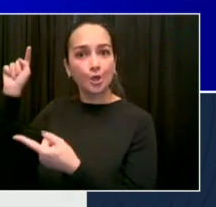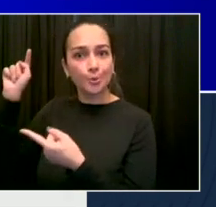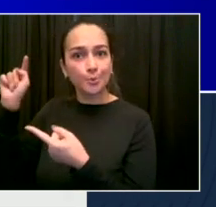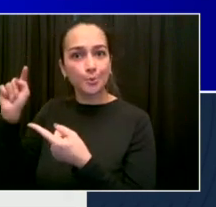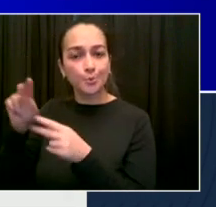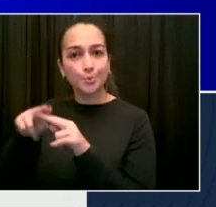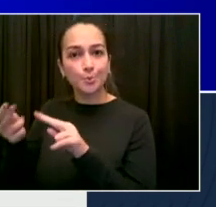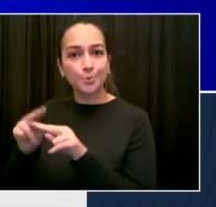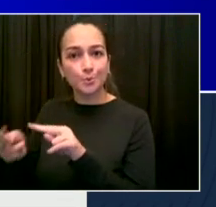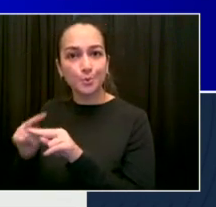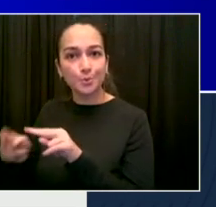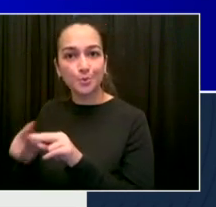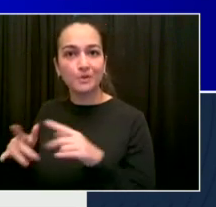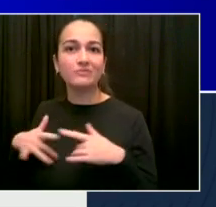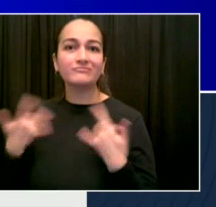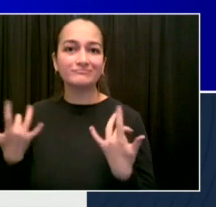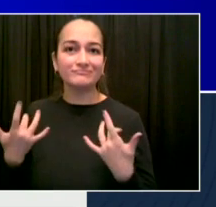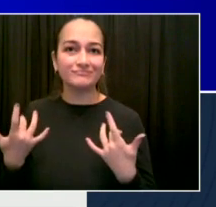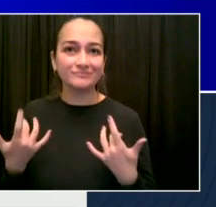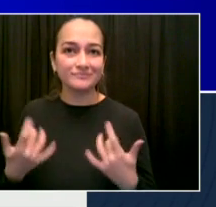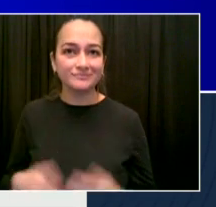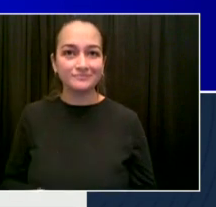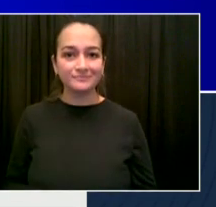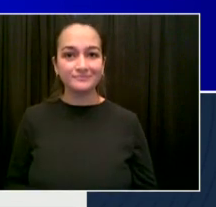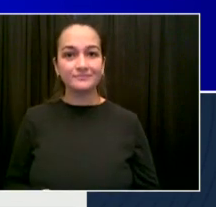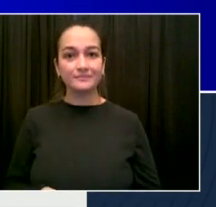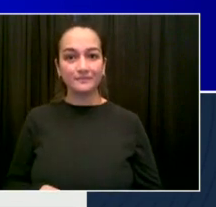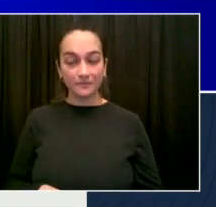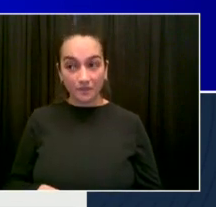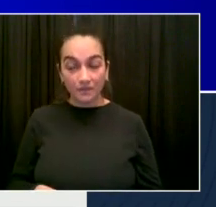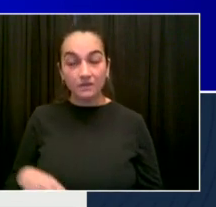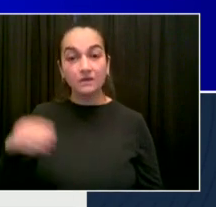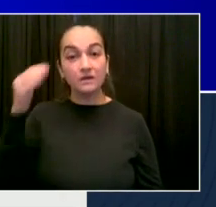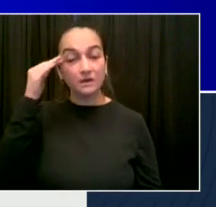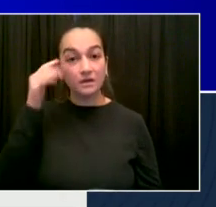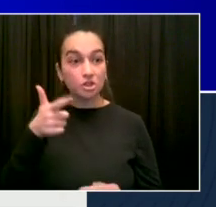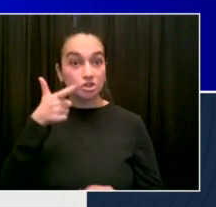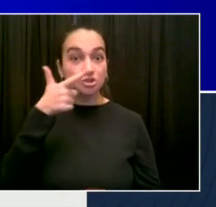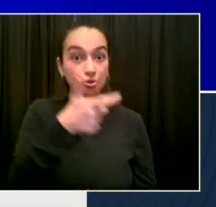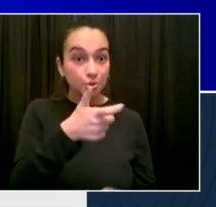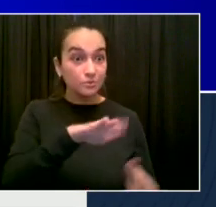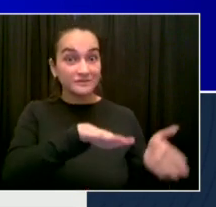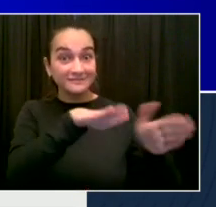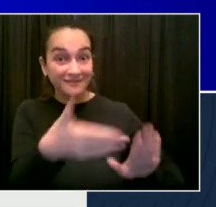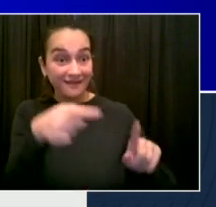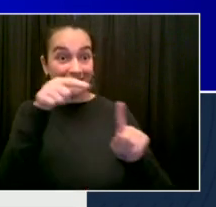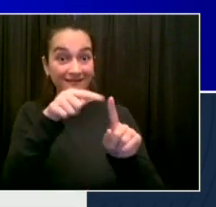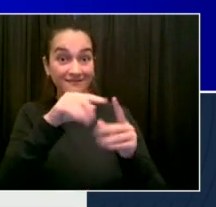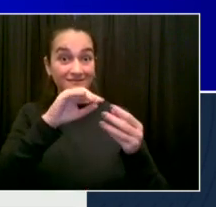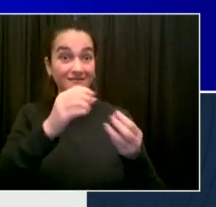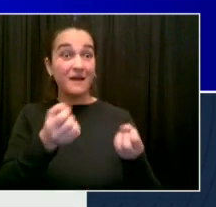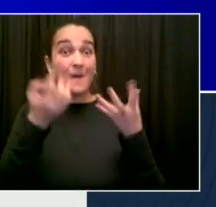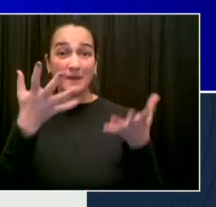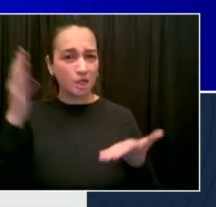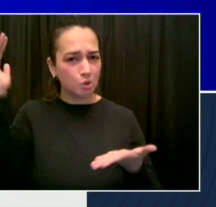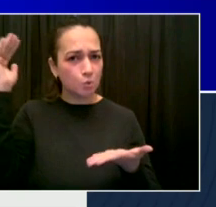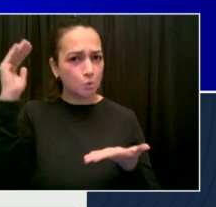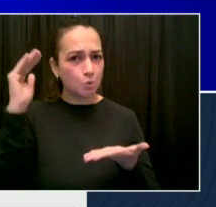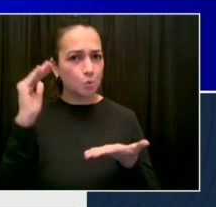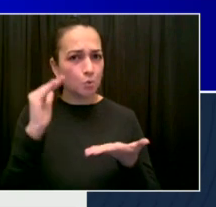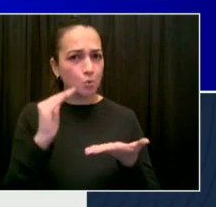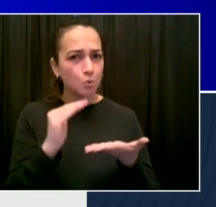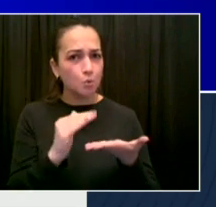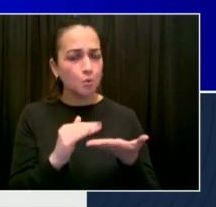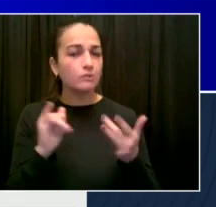average. And we're going to be doing a lot more. Every day we get a little bit more closer, a little closer to that recovery.